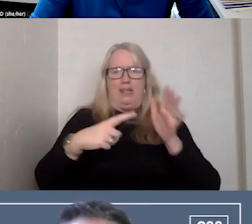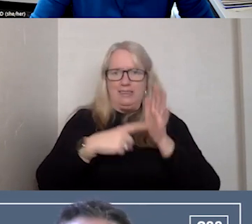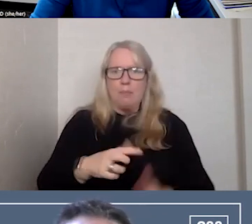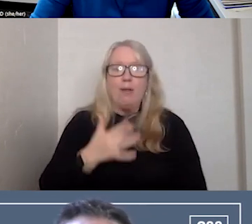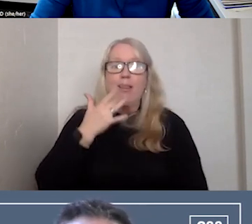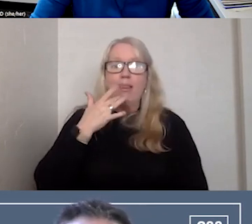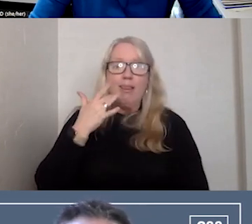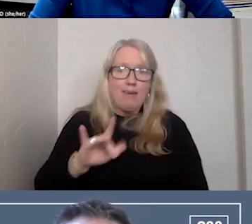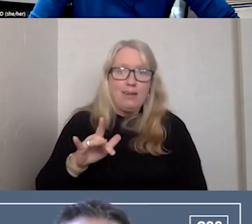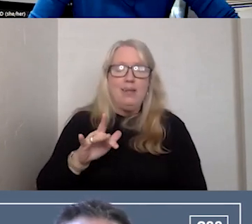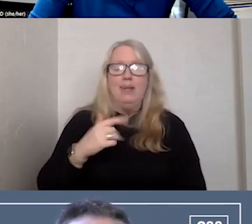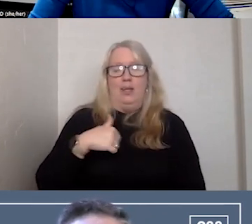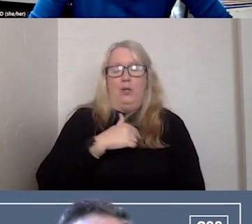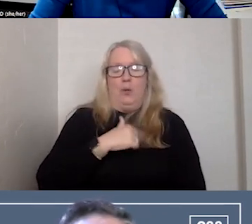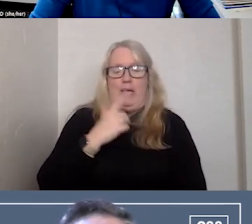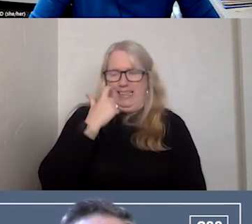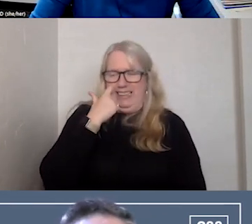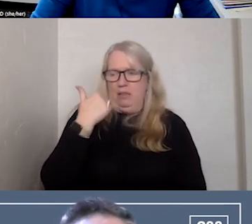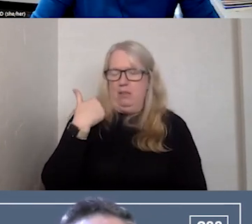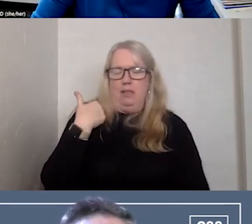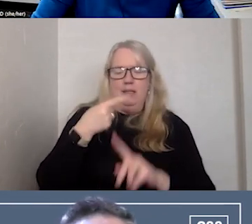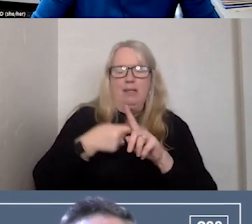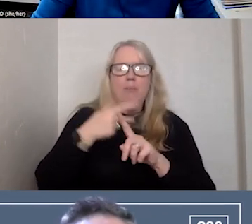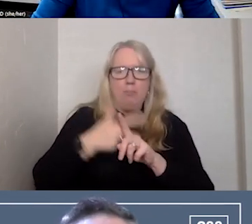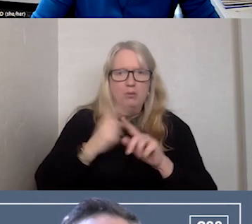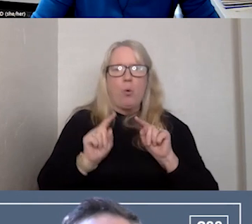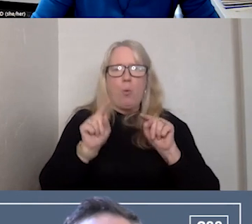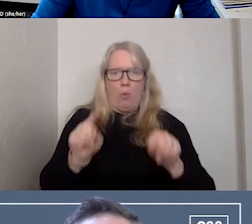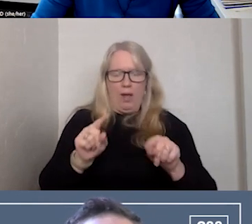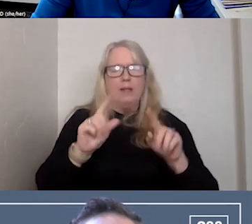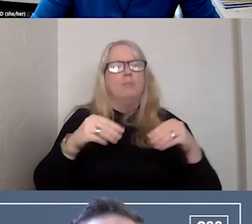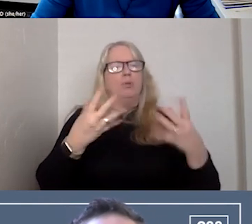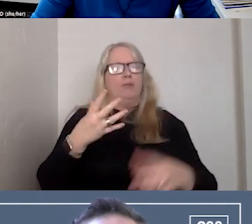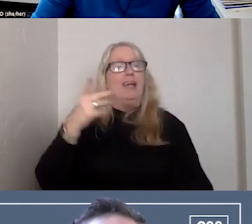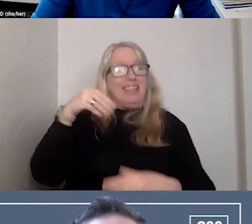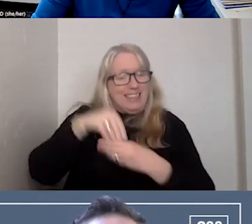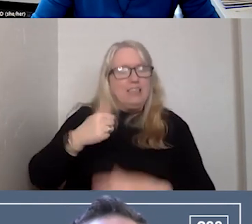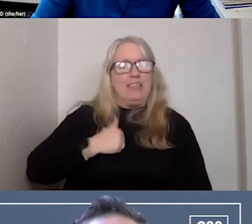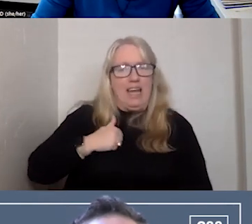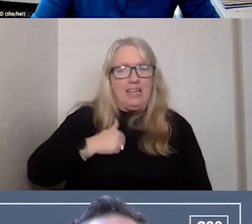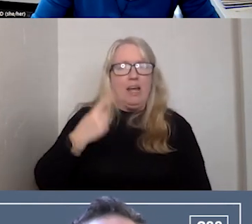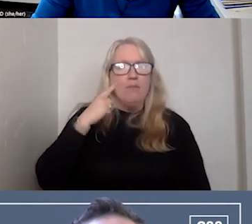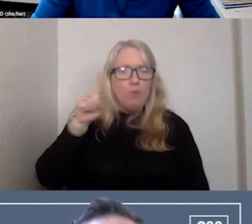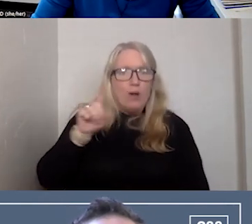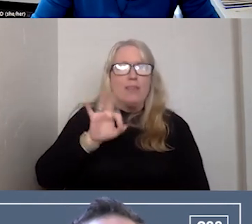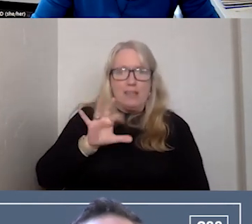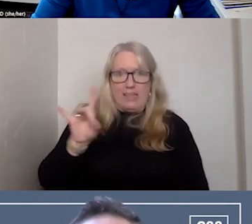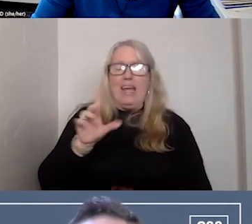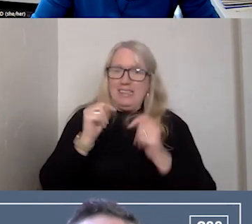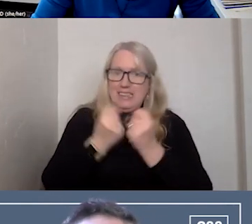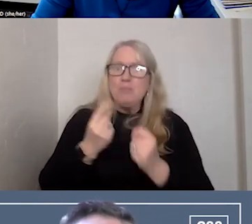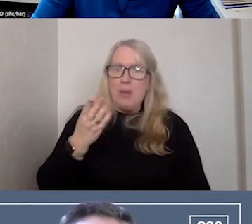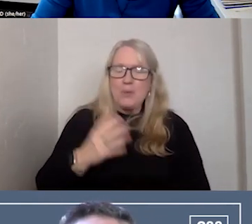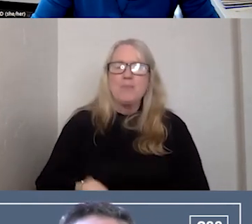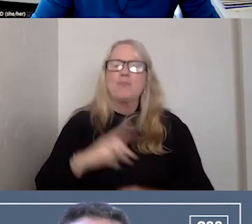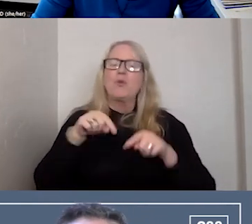over, go up a couple months ago and provide a review in Canada for the 988 team. And in